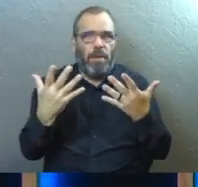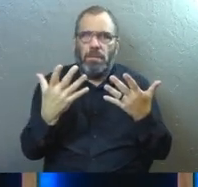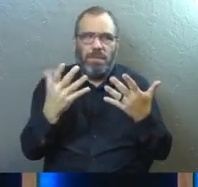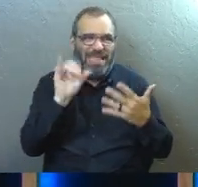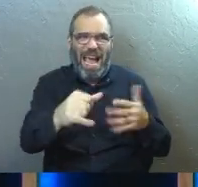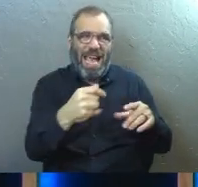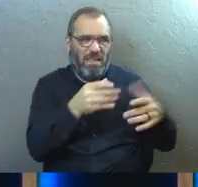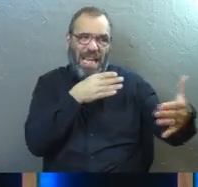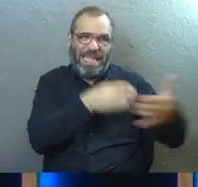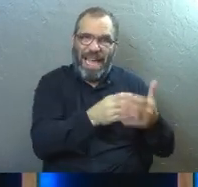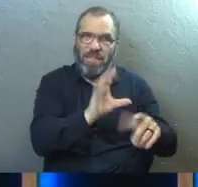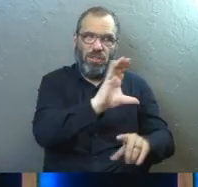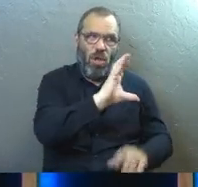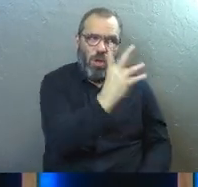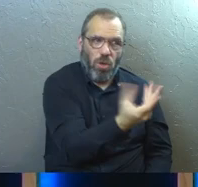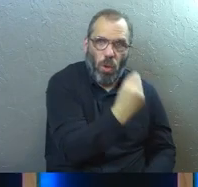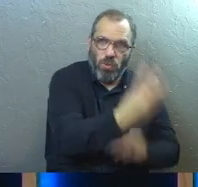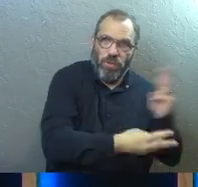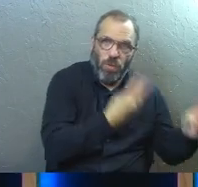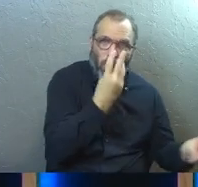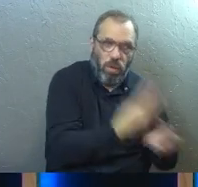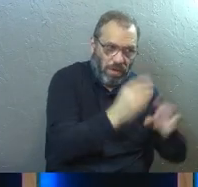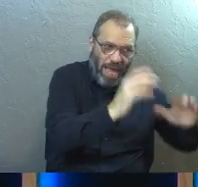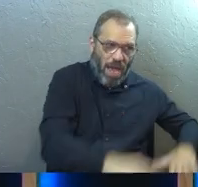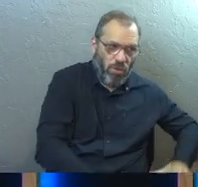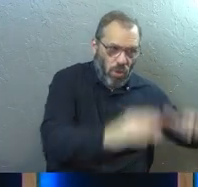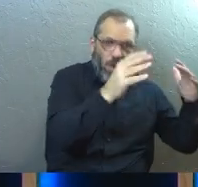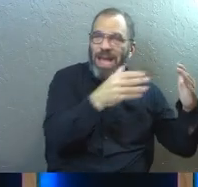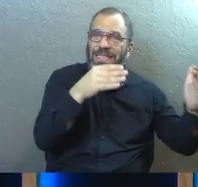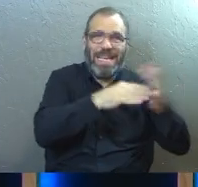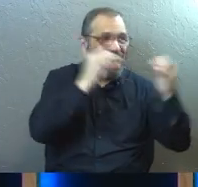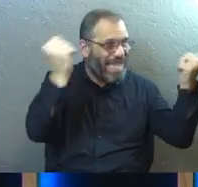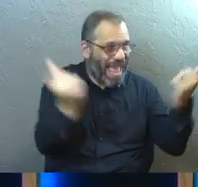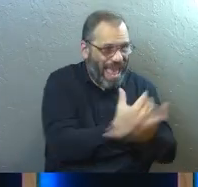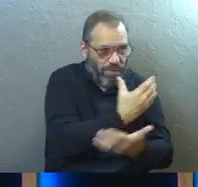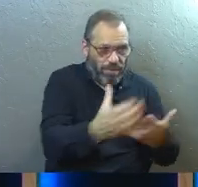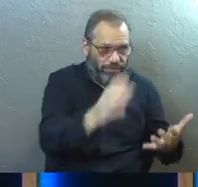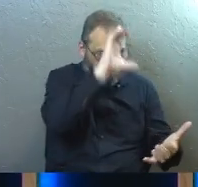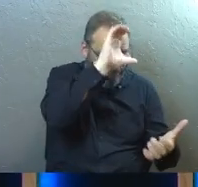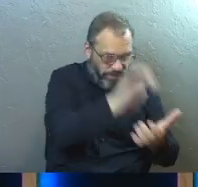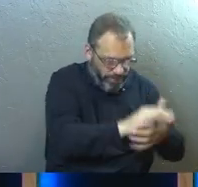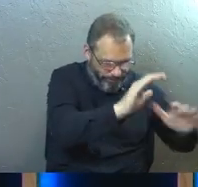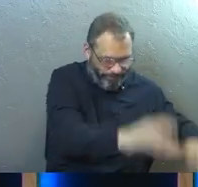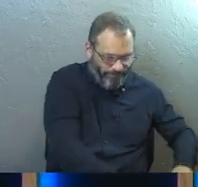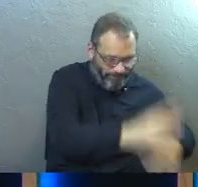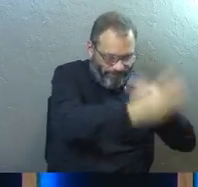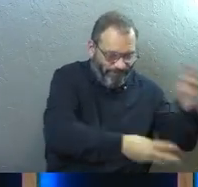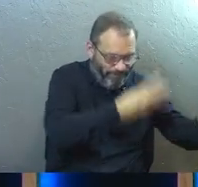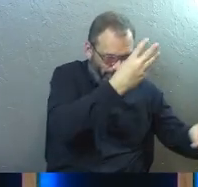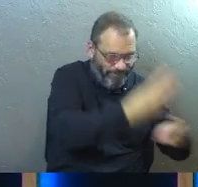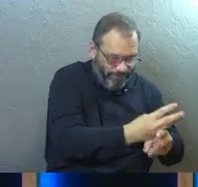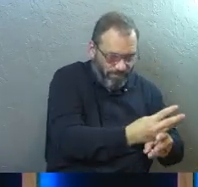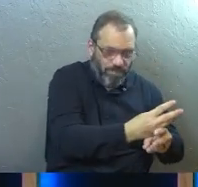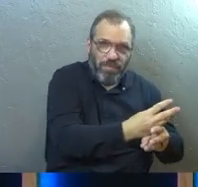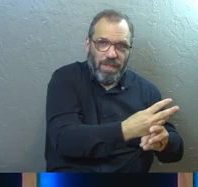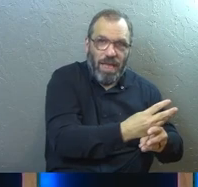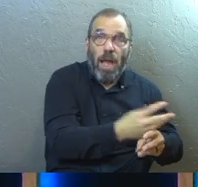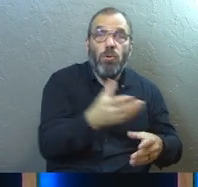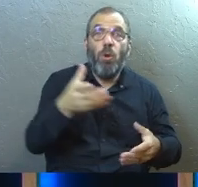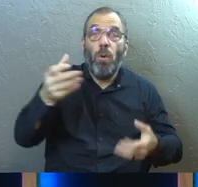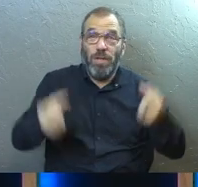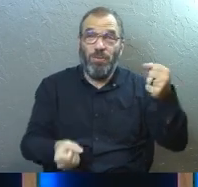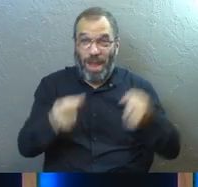-culture, by the way. Totally different than the way you've been raised. It goes against everything in your nature to give the wheel to